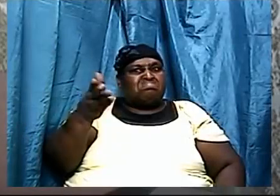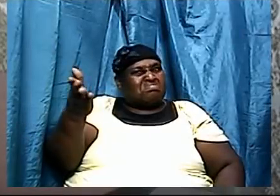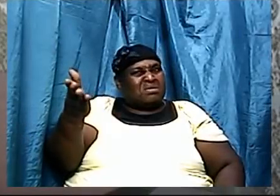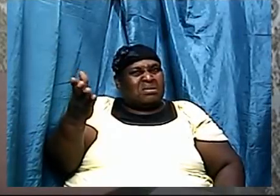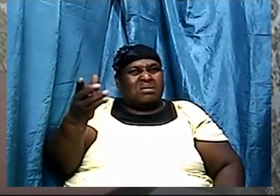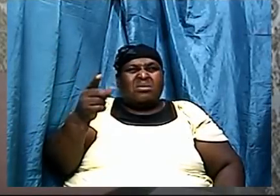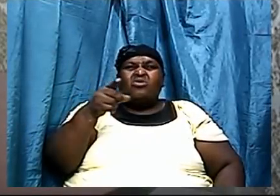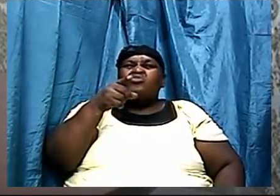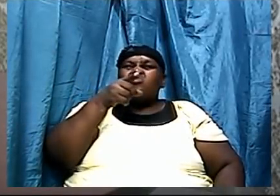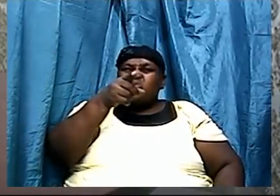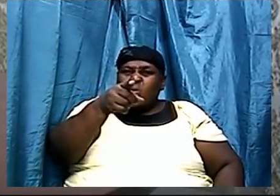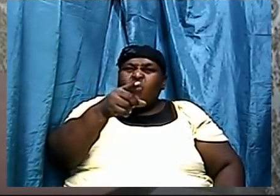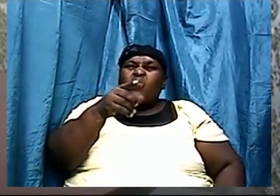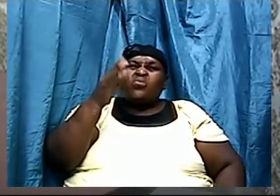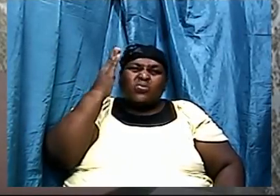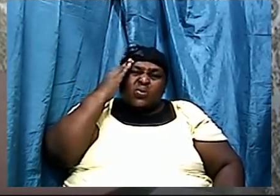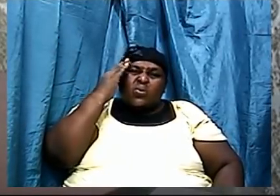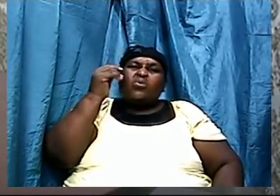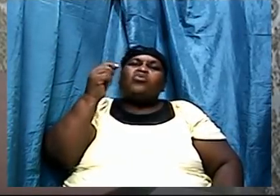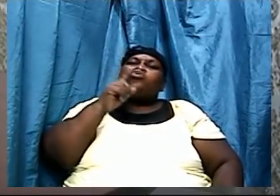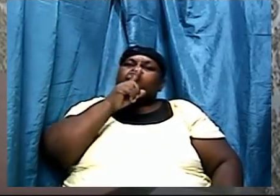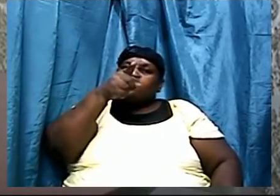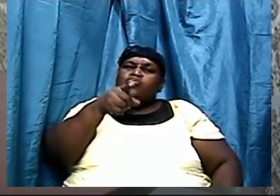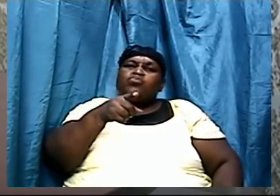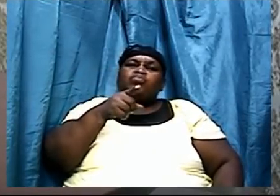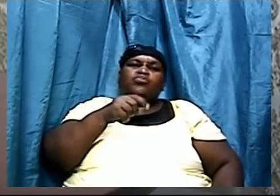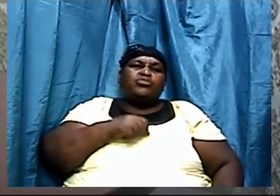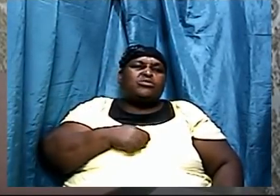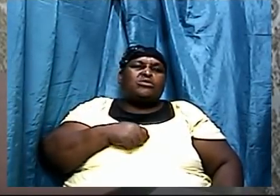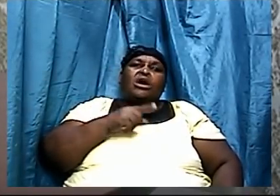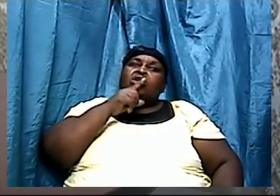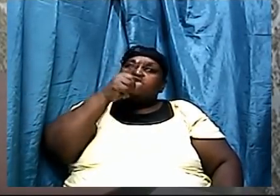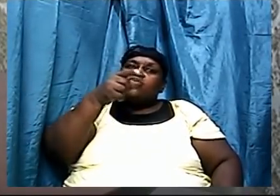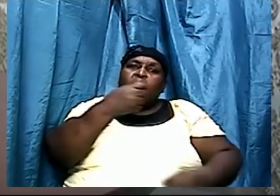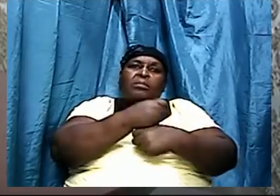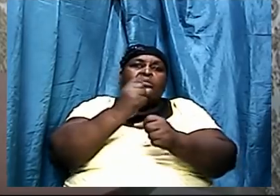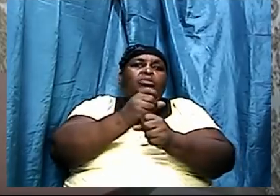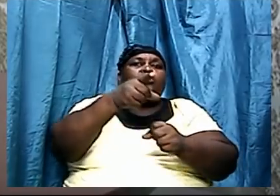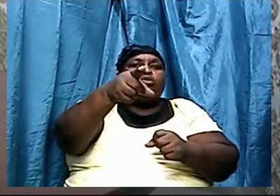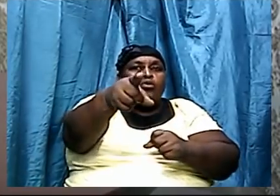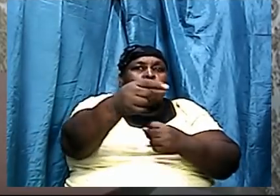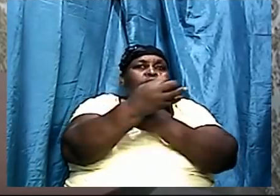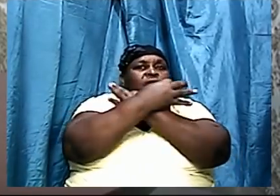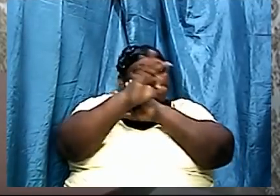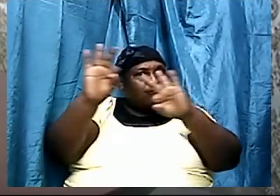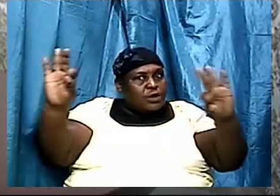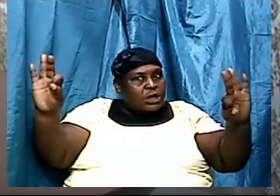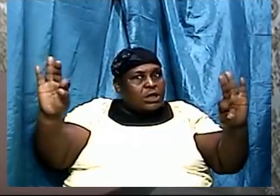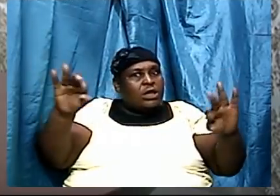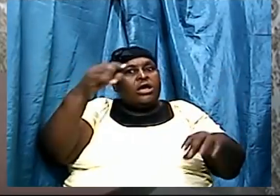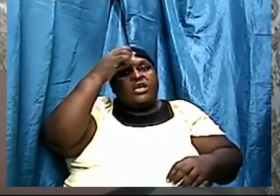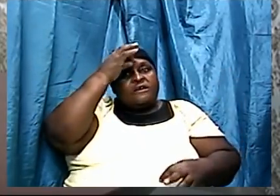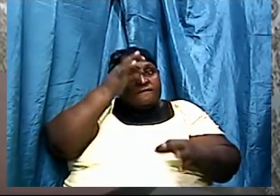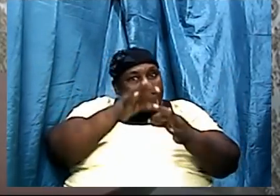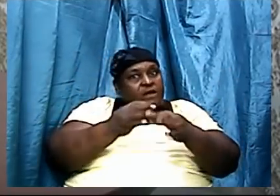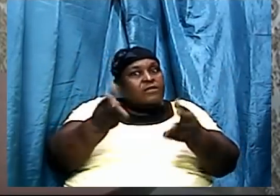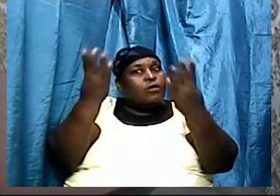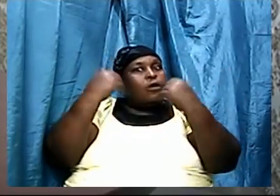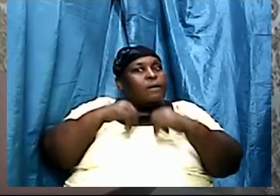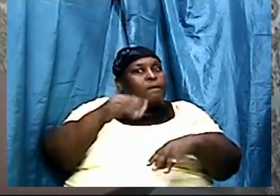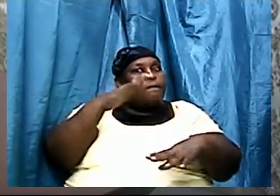shall know the truth and the truth shall set you free faith comes by hearing